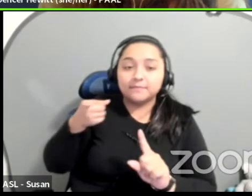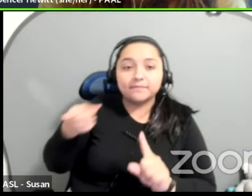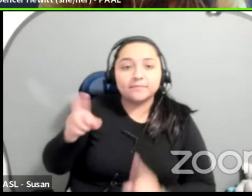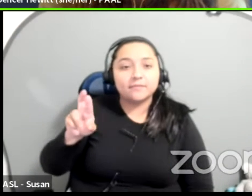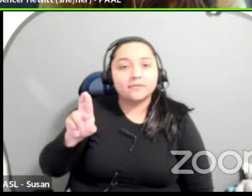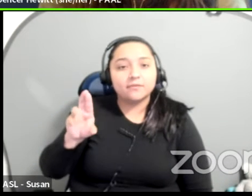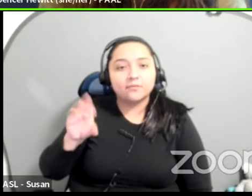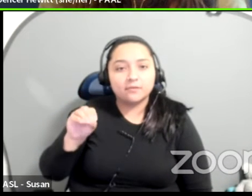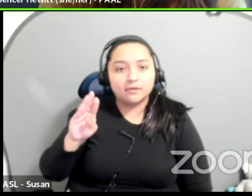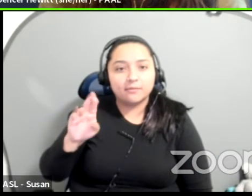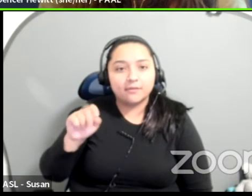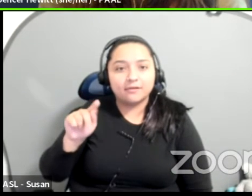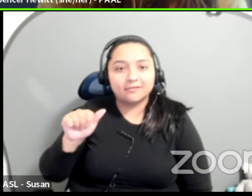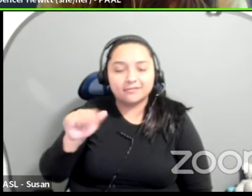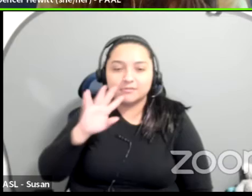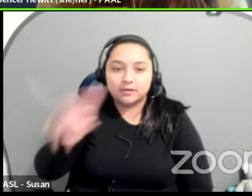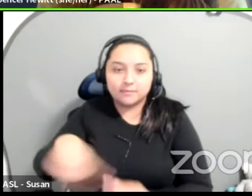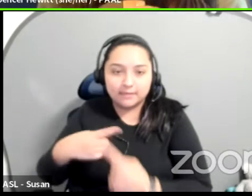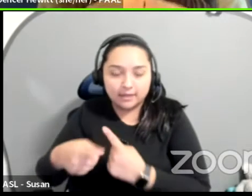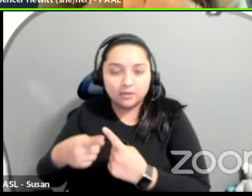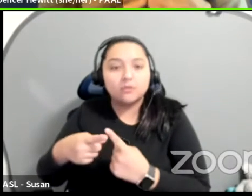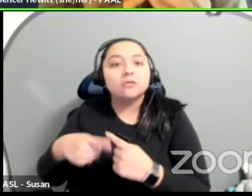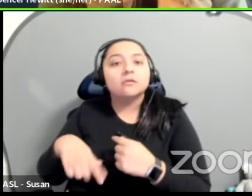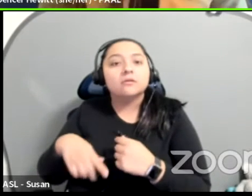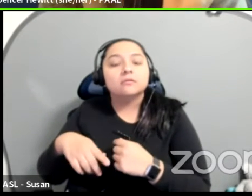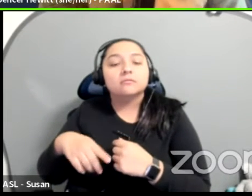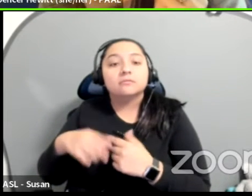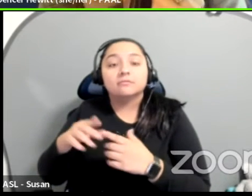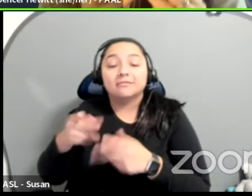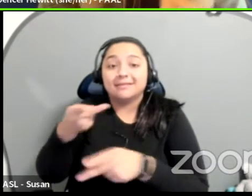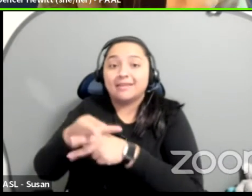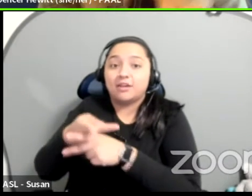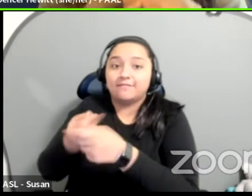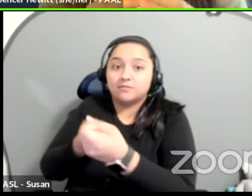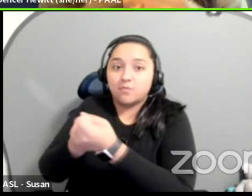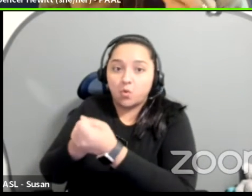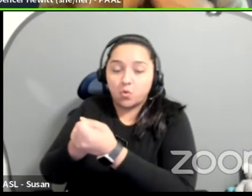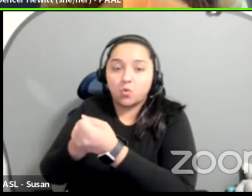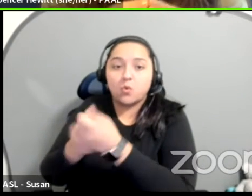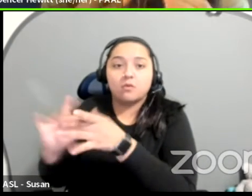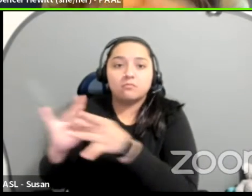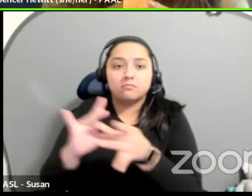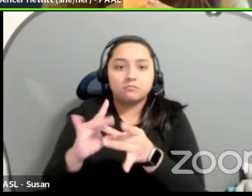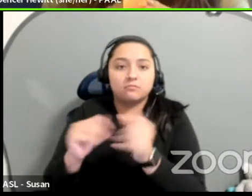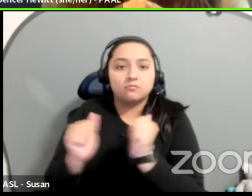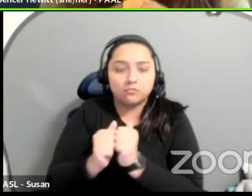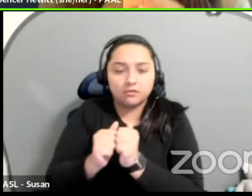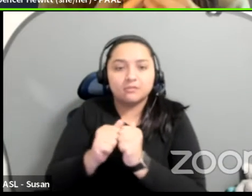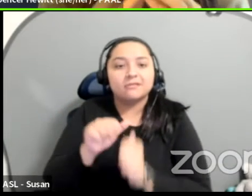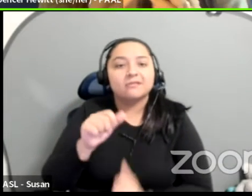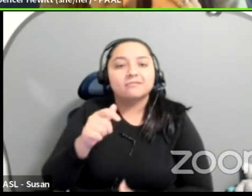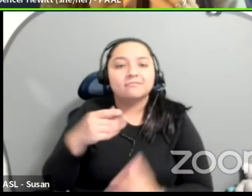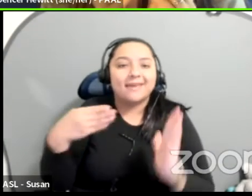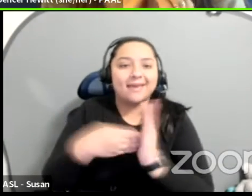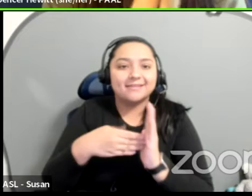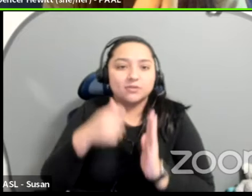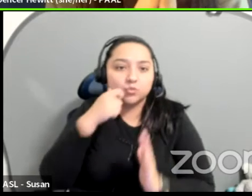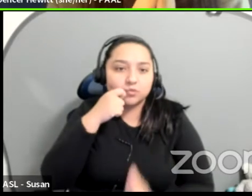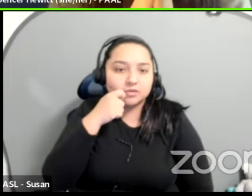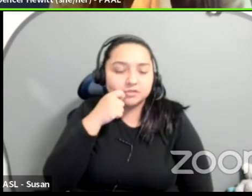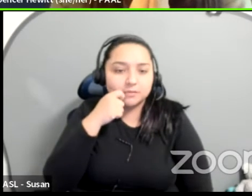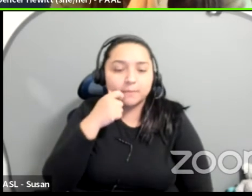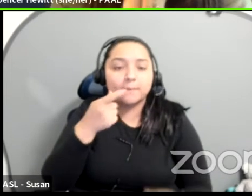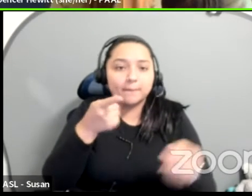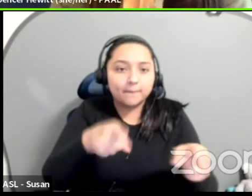-racism and gender parity. And that is, that is the key to sustainability. I will say right now